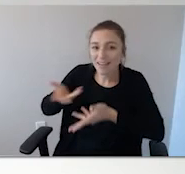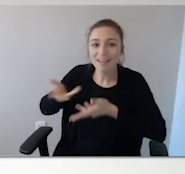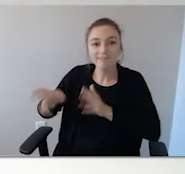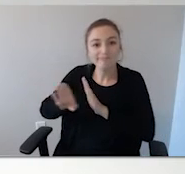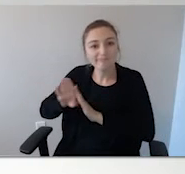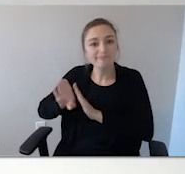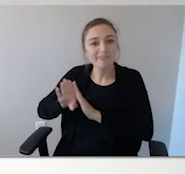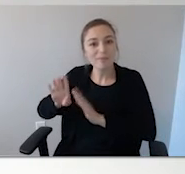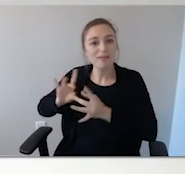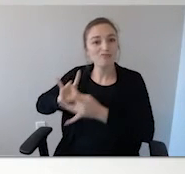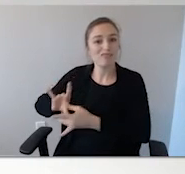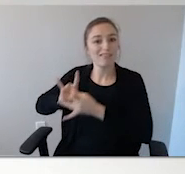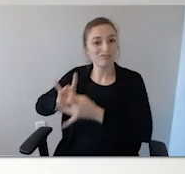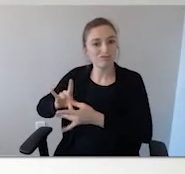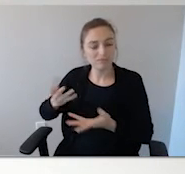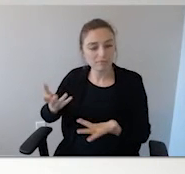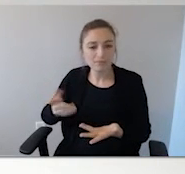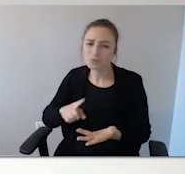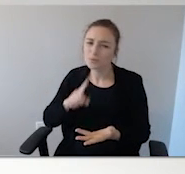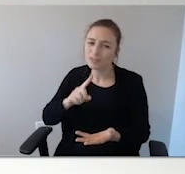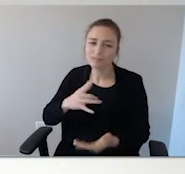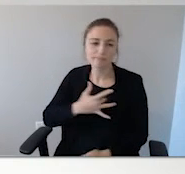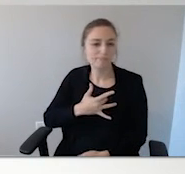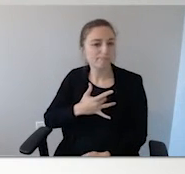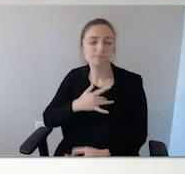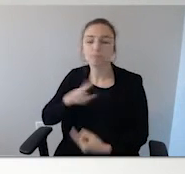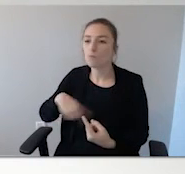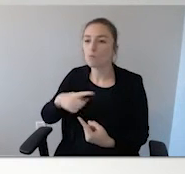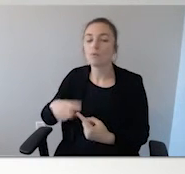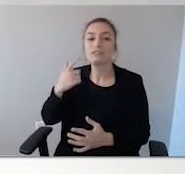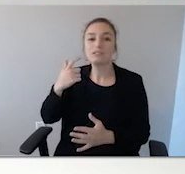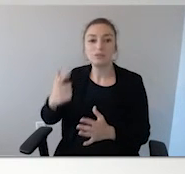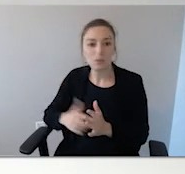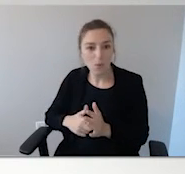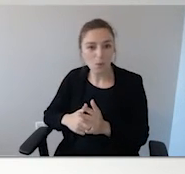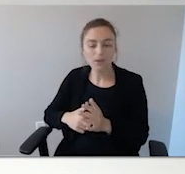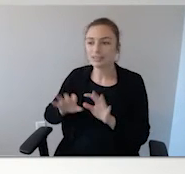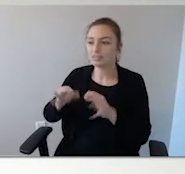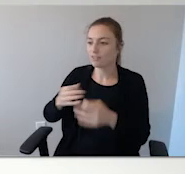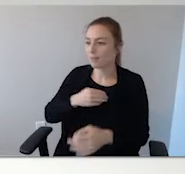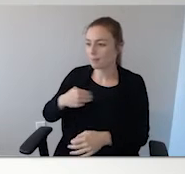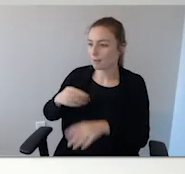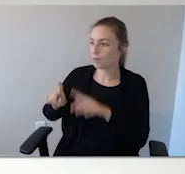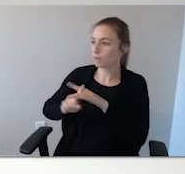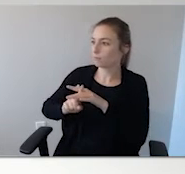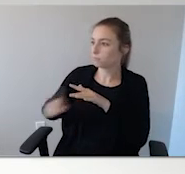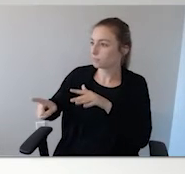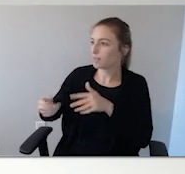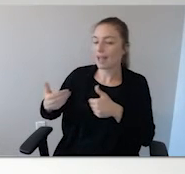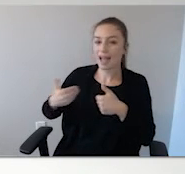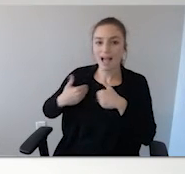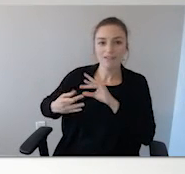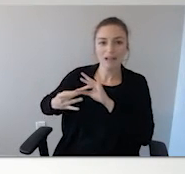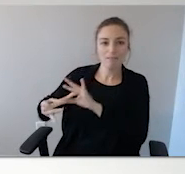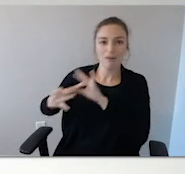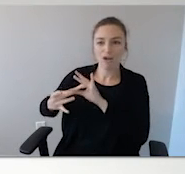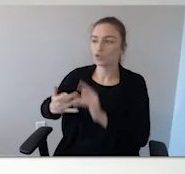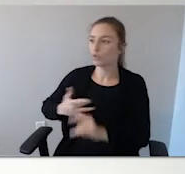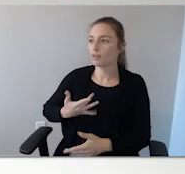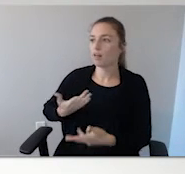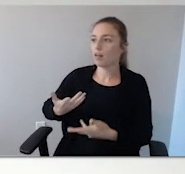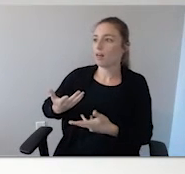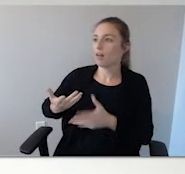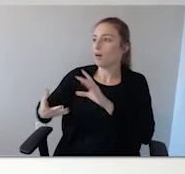with them. So it really hits home when one wanders. mean, you know more about them. You have a bond with the family and the